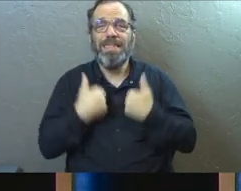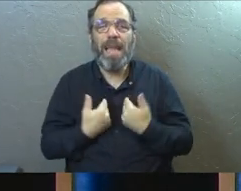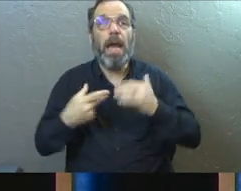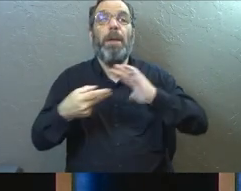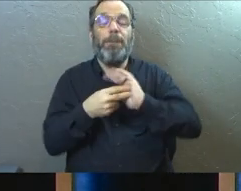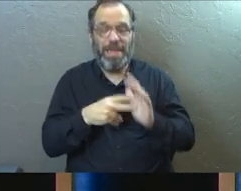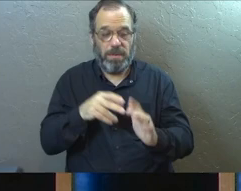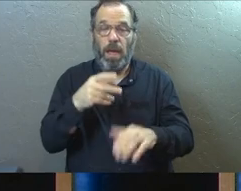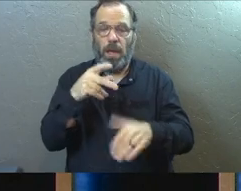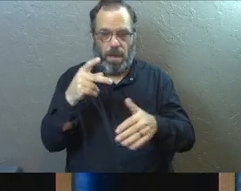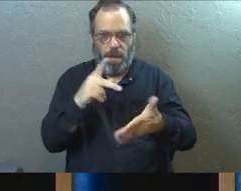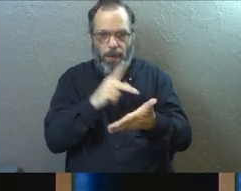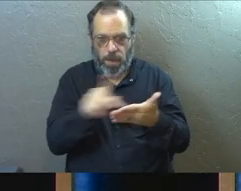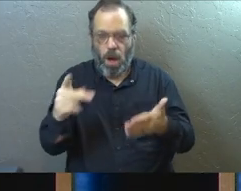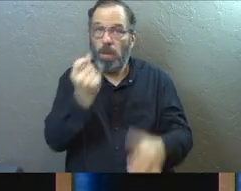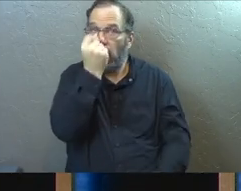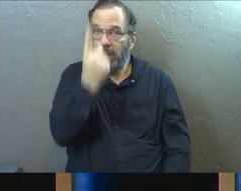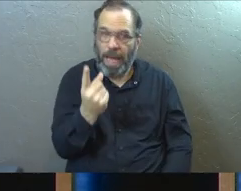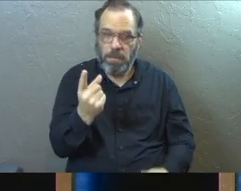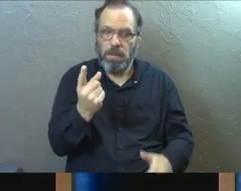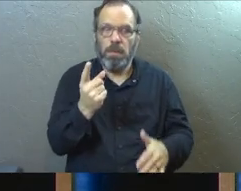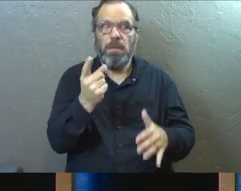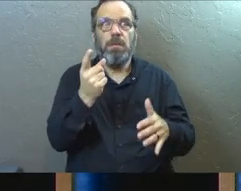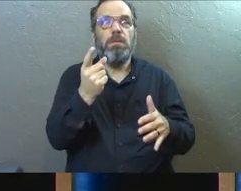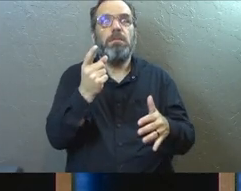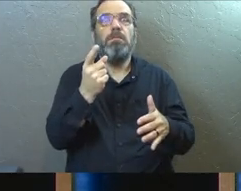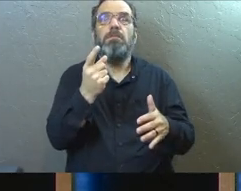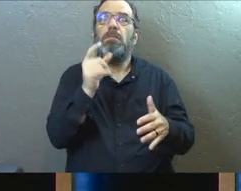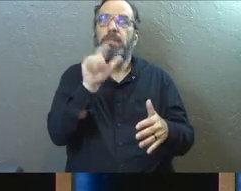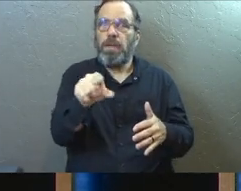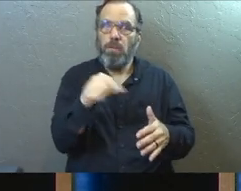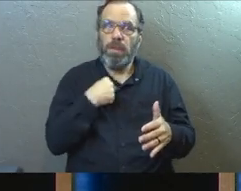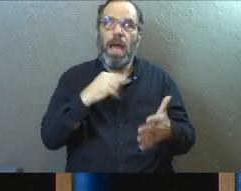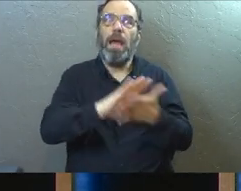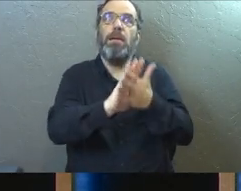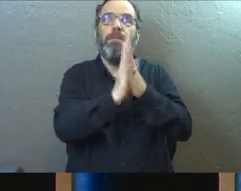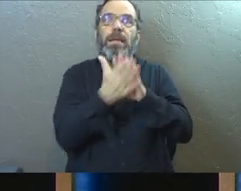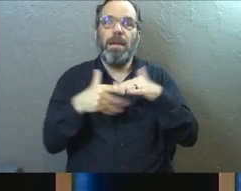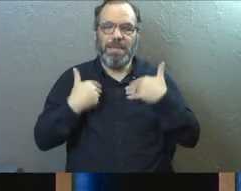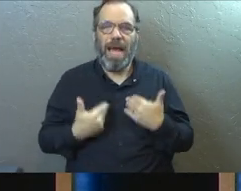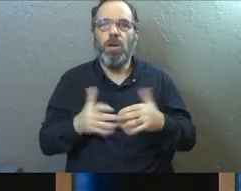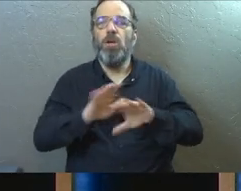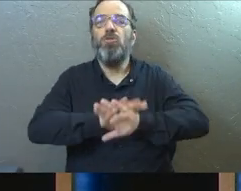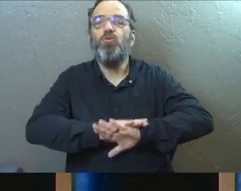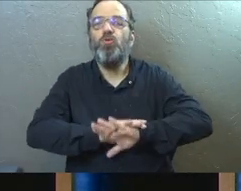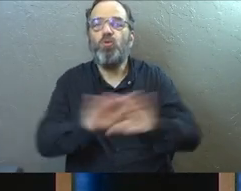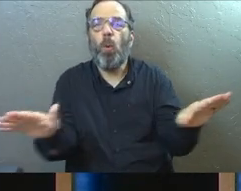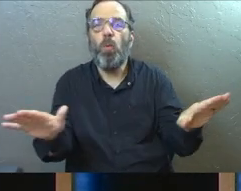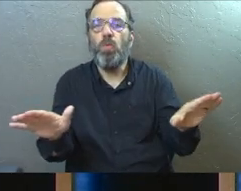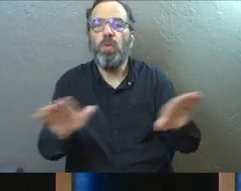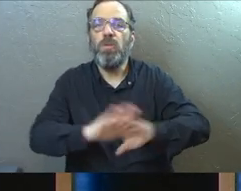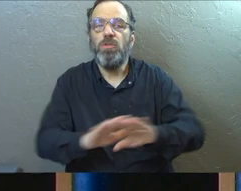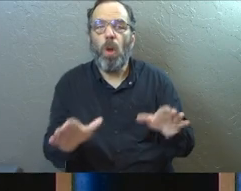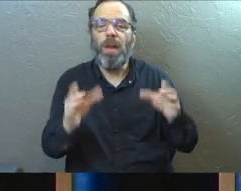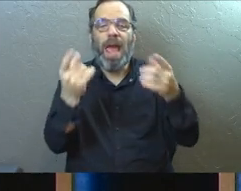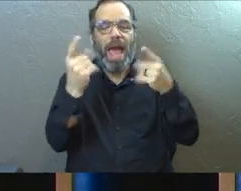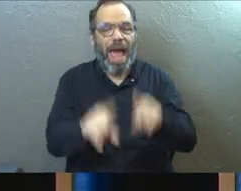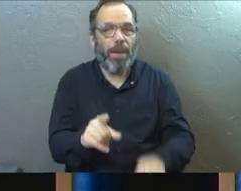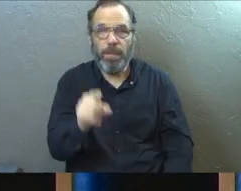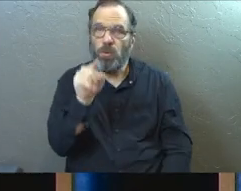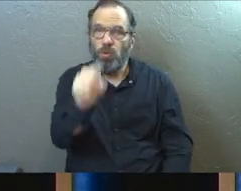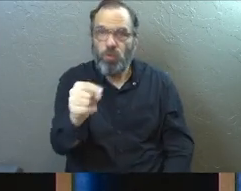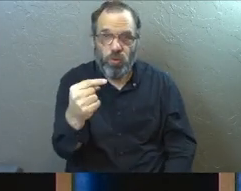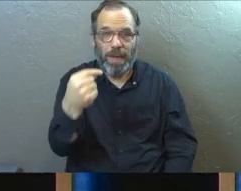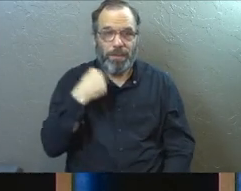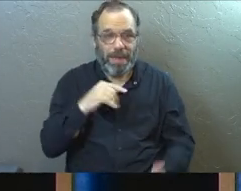to me means he understands that it's very possible to get tired of doing it. And so he's saying don't, because it can happen. Every single